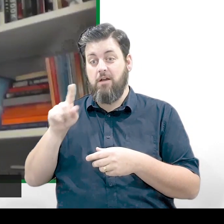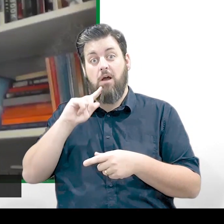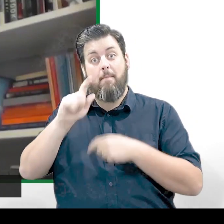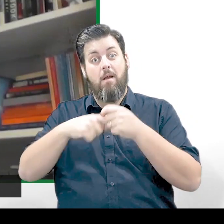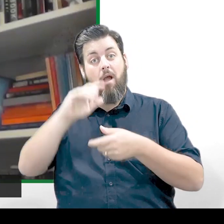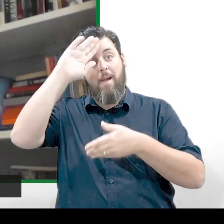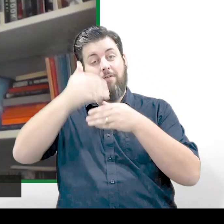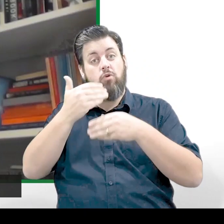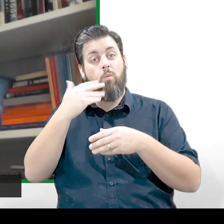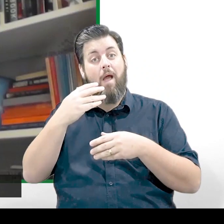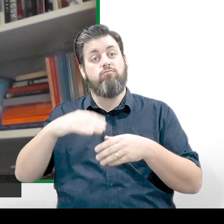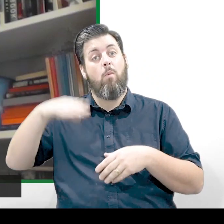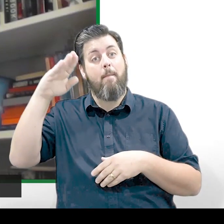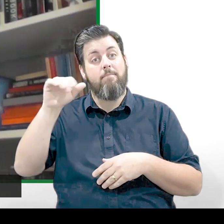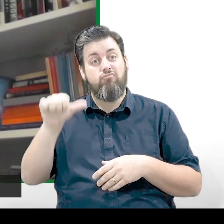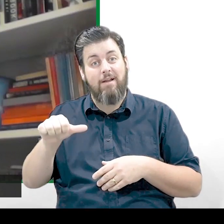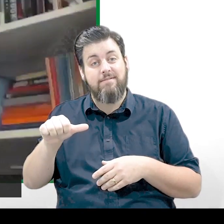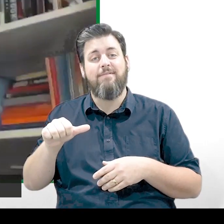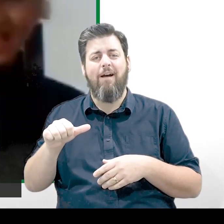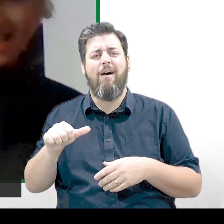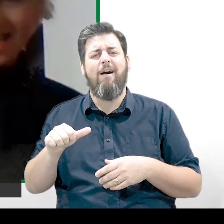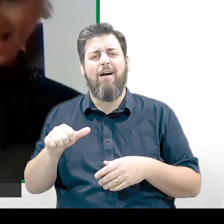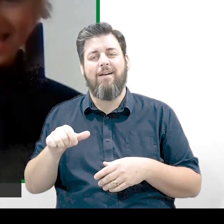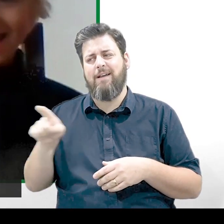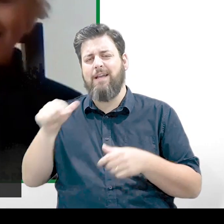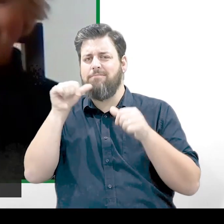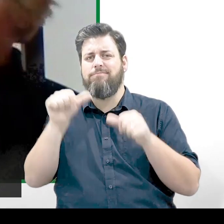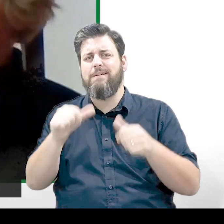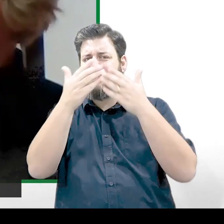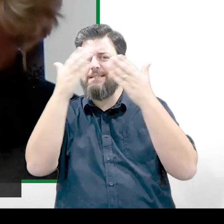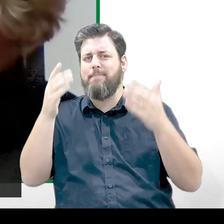astronaut when you're older, Jo? No. Yeah. He owns space.